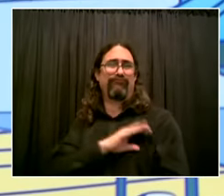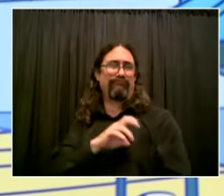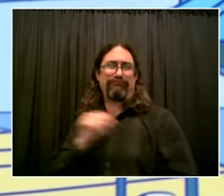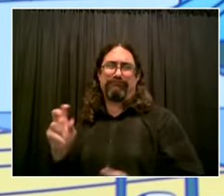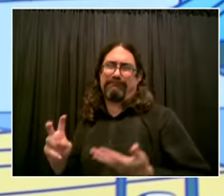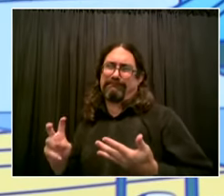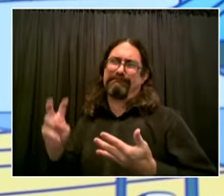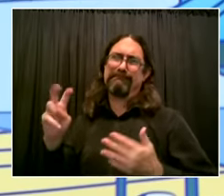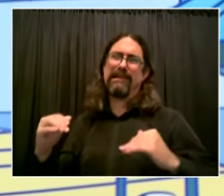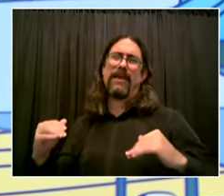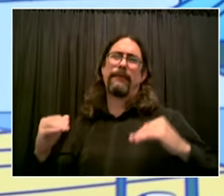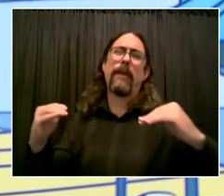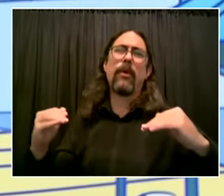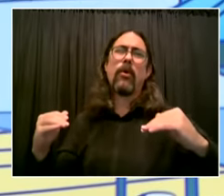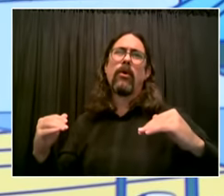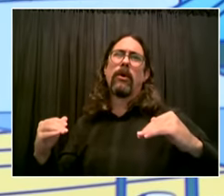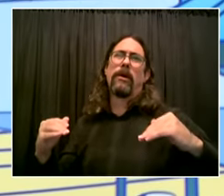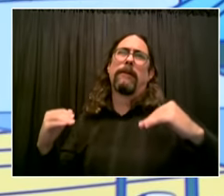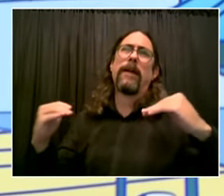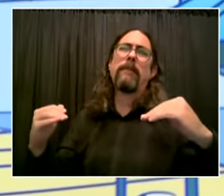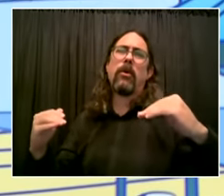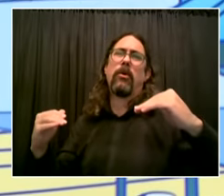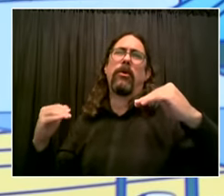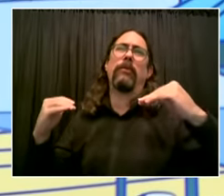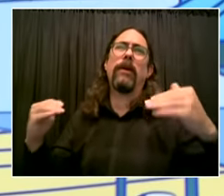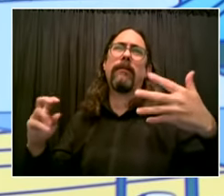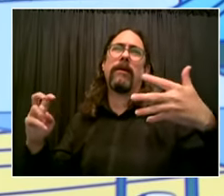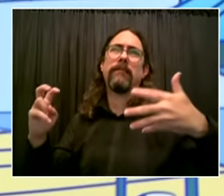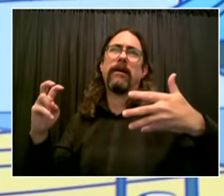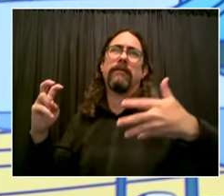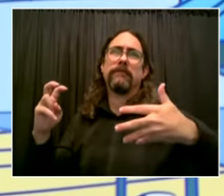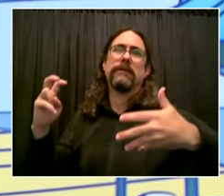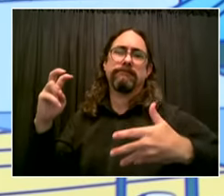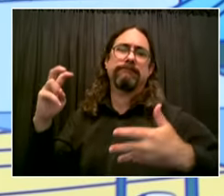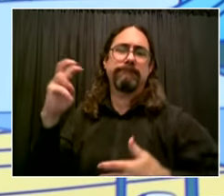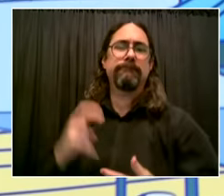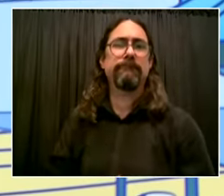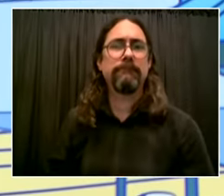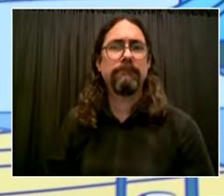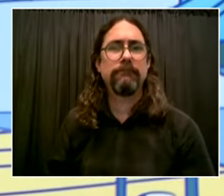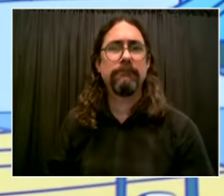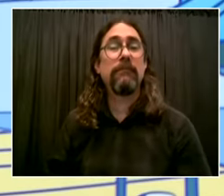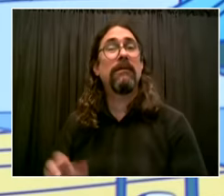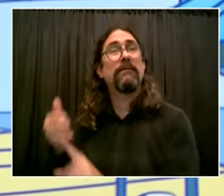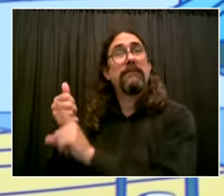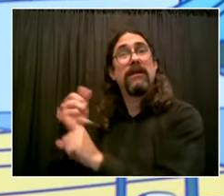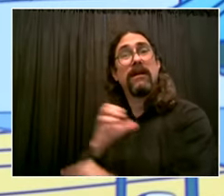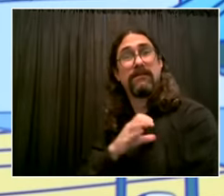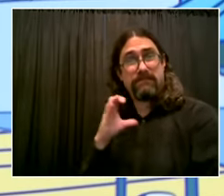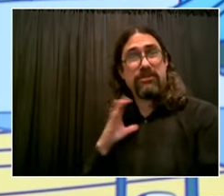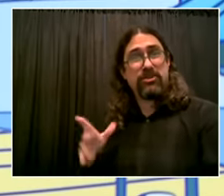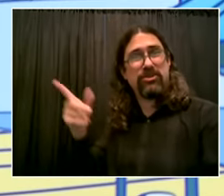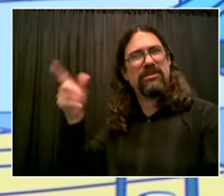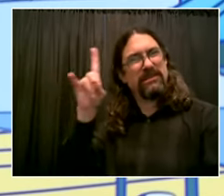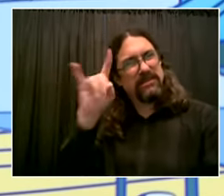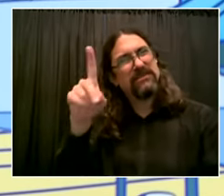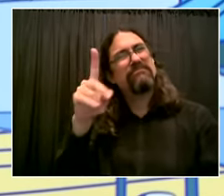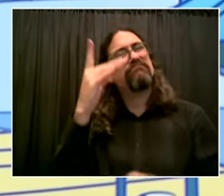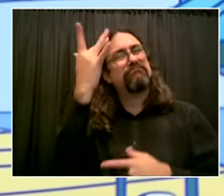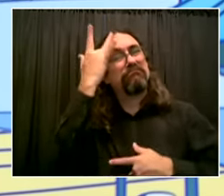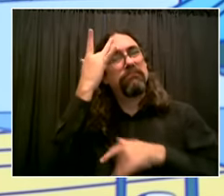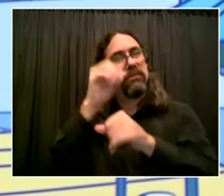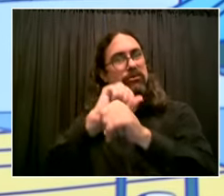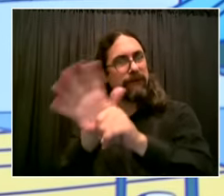uh and i remind everyone it's not just getting an officer vaccinated or a public employee vaccinated it has an impact on their whole family